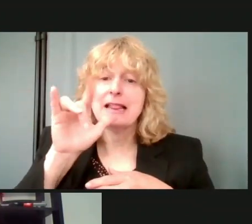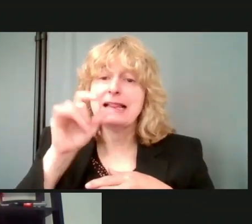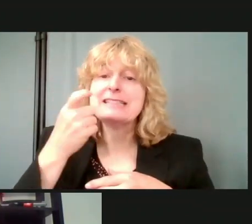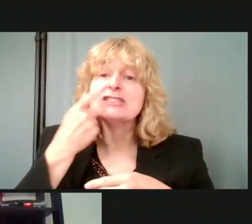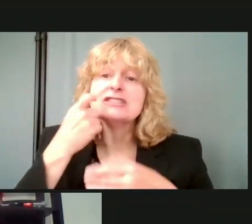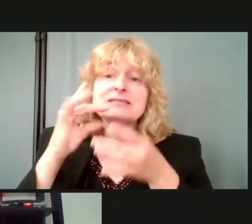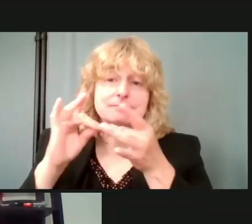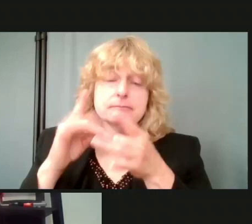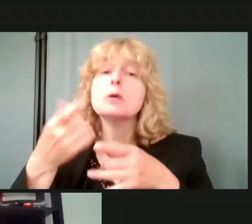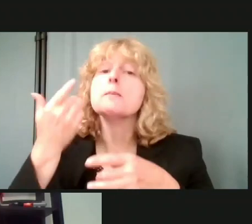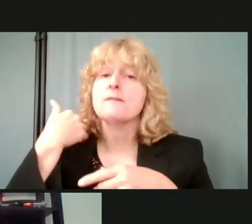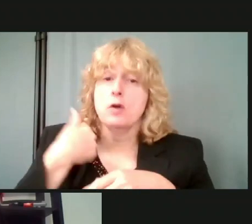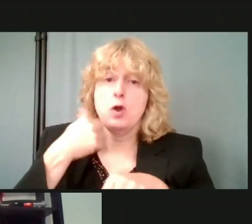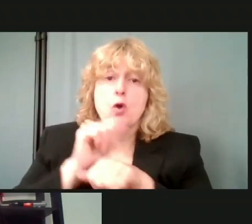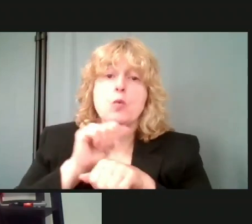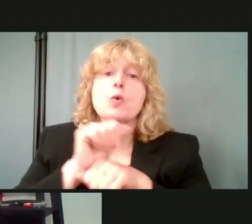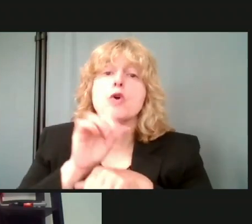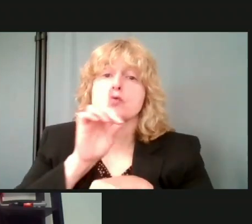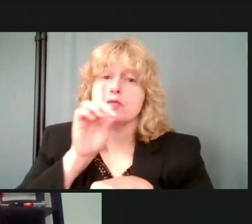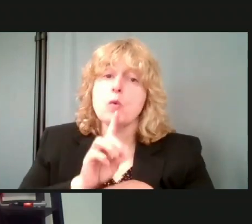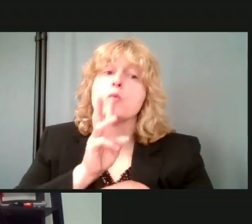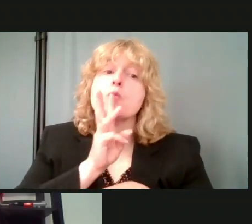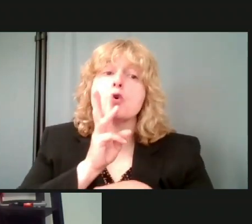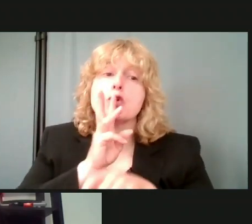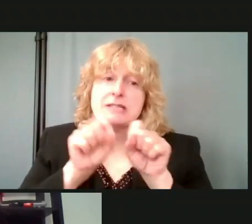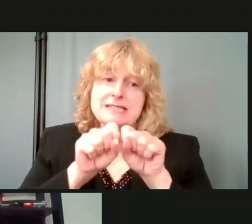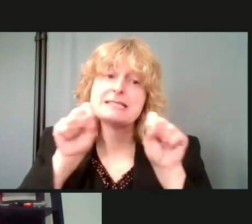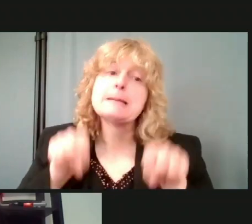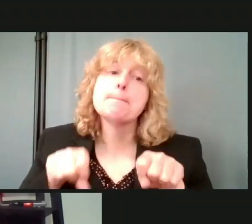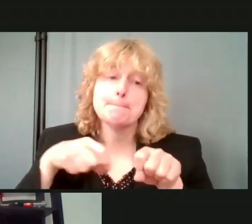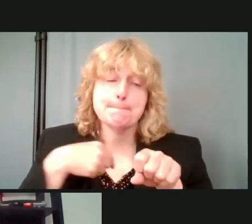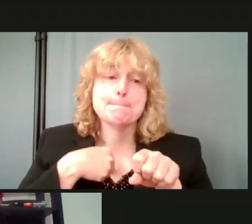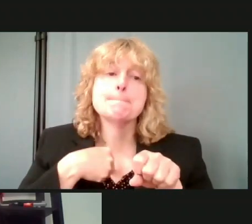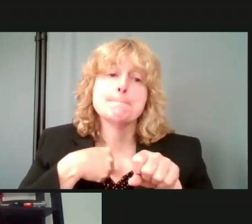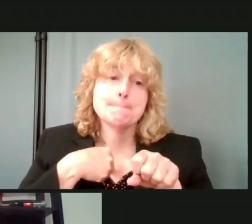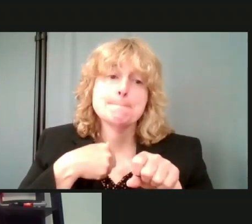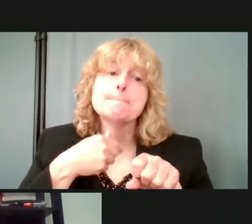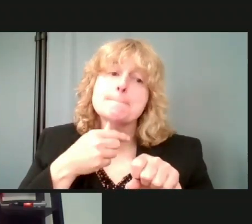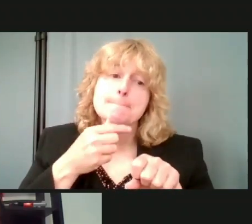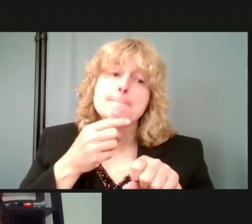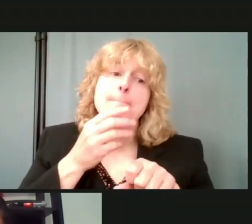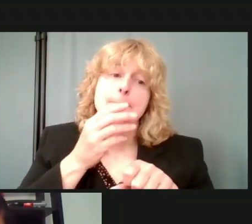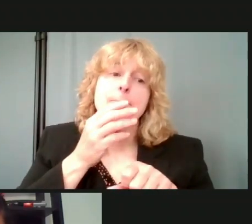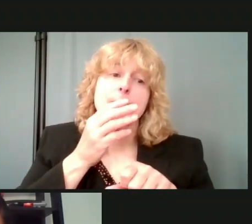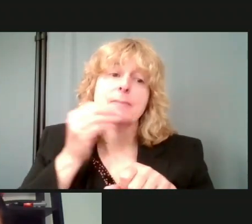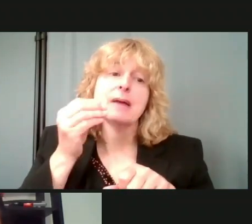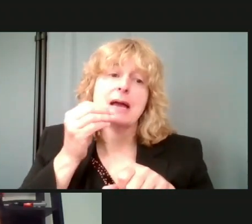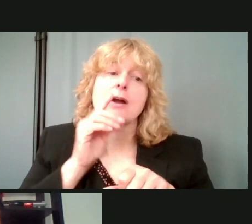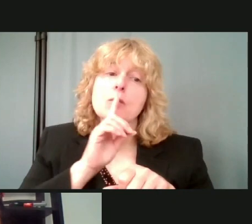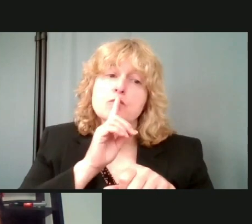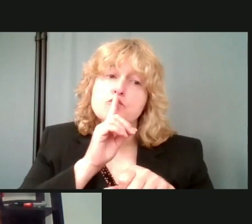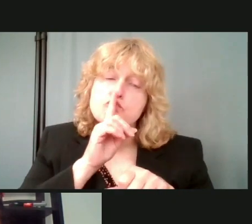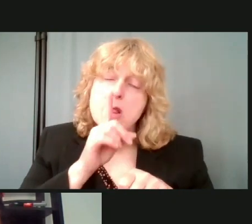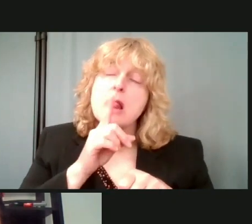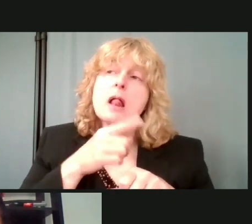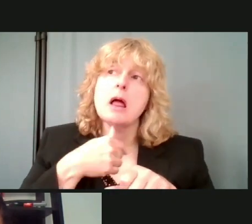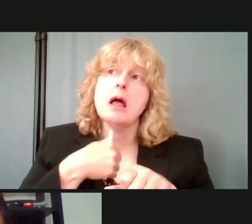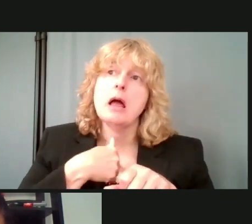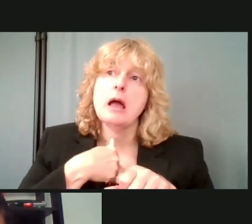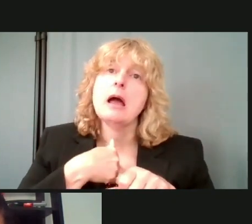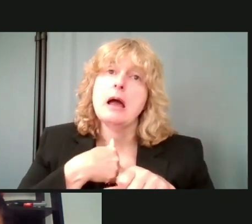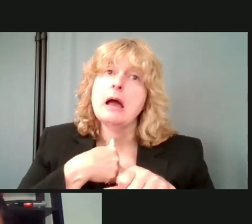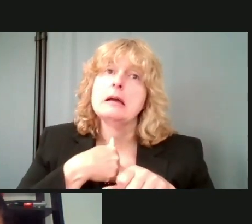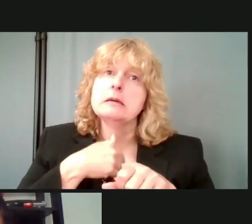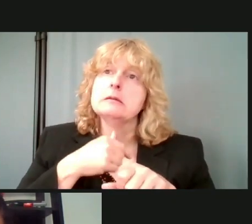used to work in the Detroit water system and I'm, uh, you know, uh, really very animated about the fixes being